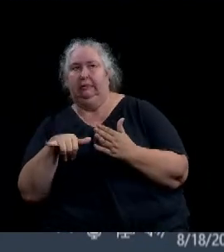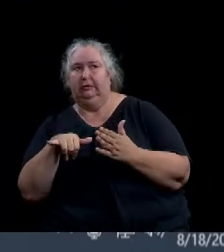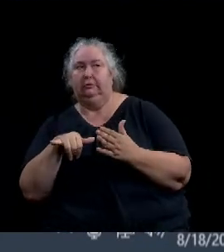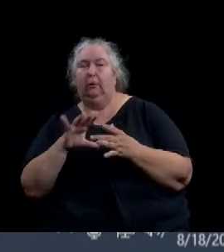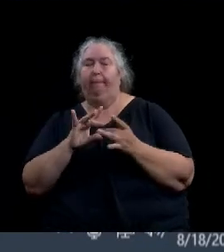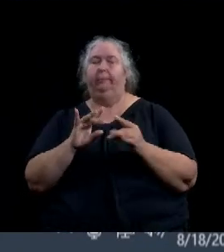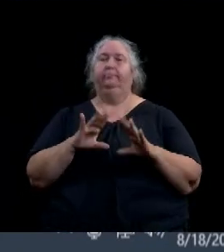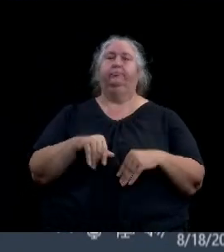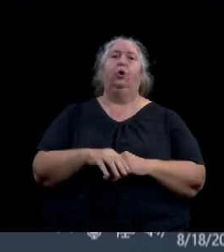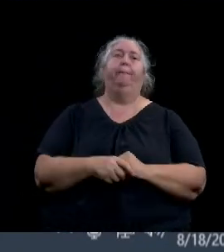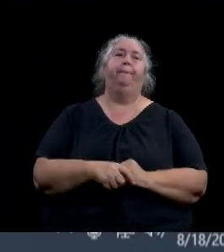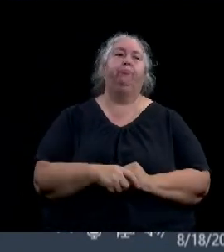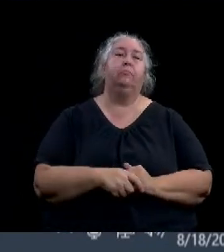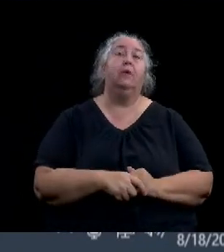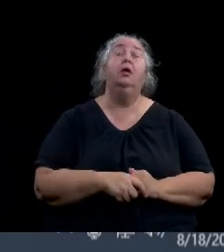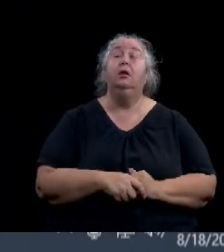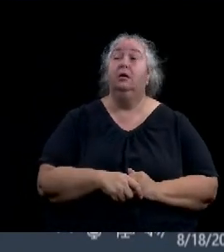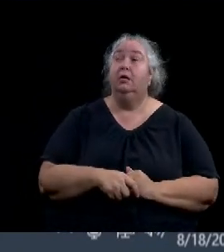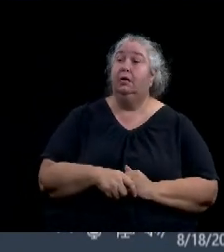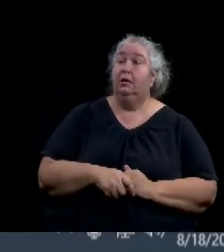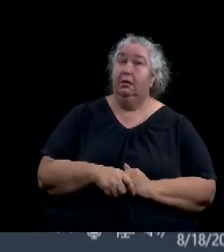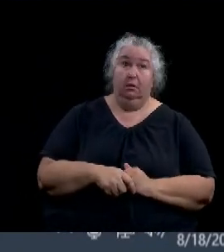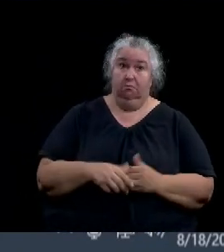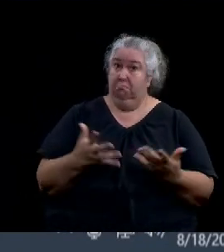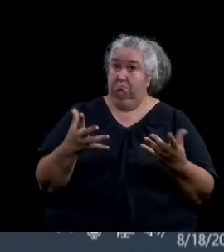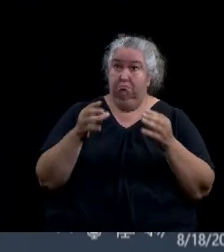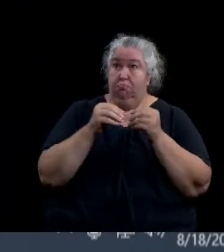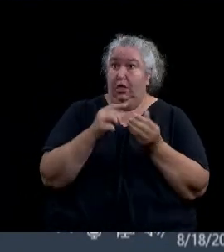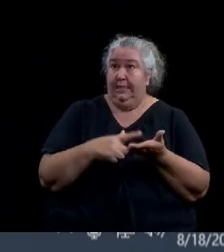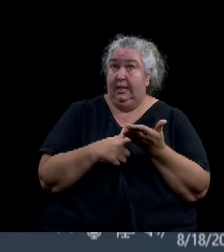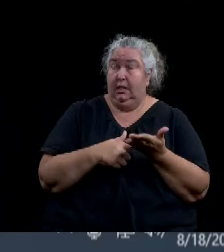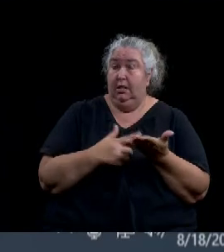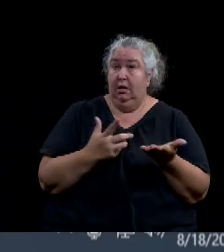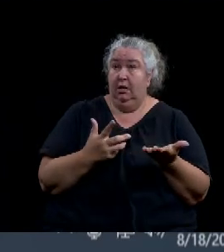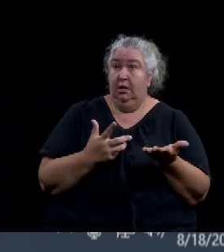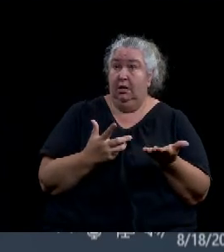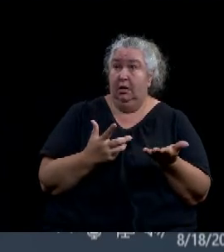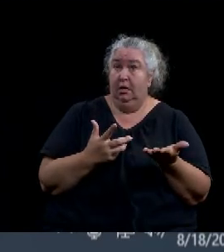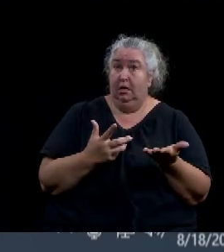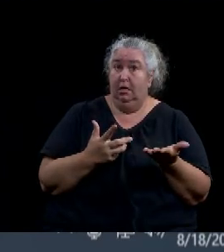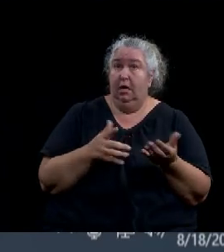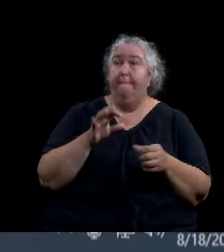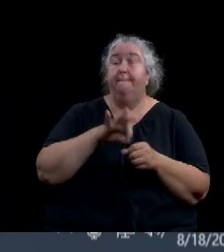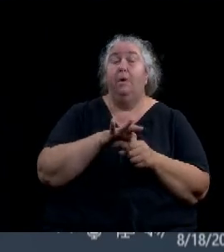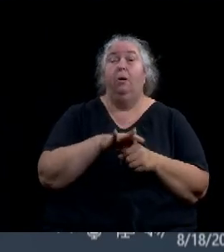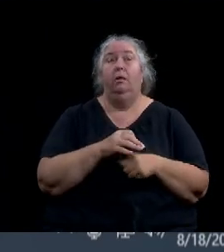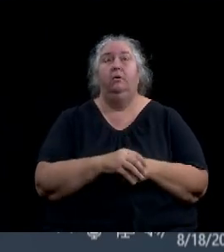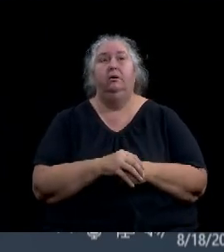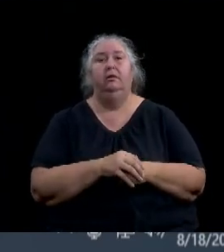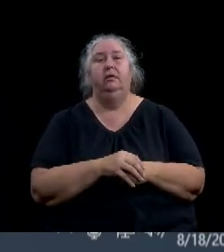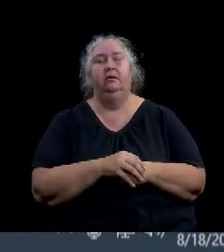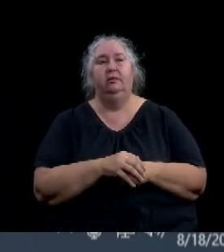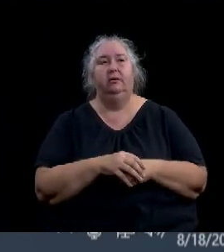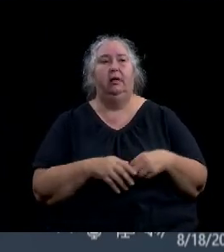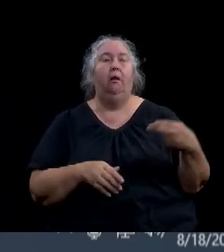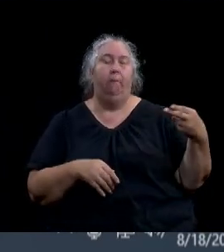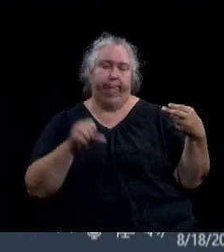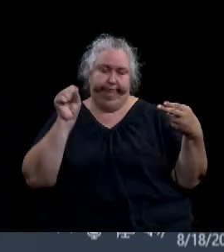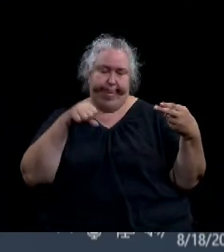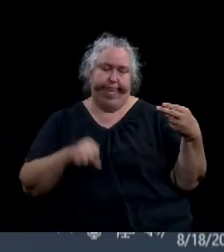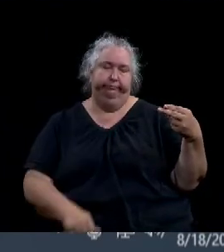Any further discussion? Please call the council. Yes. Aye. Dewey? Yes.